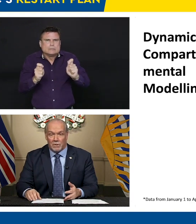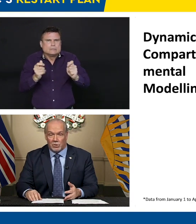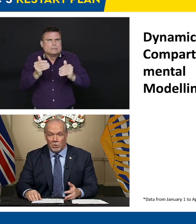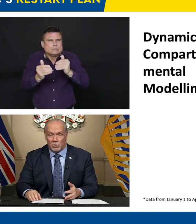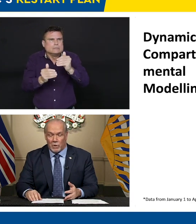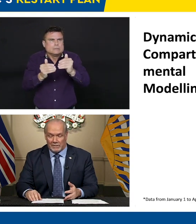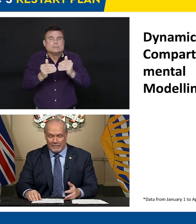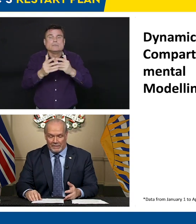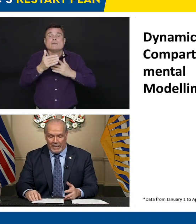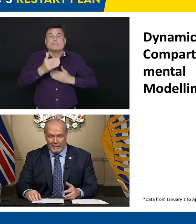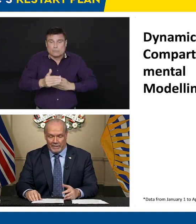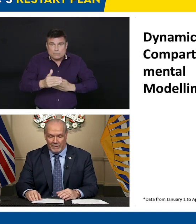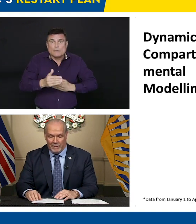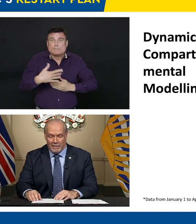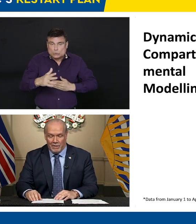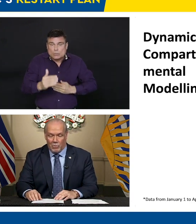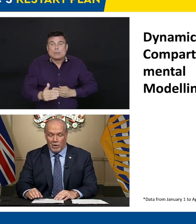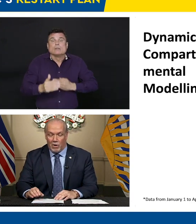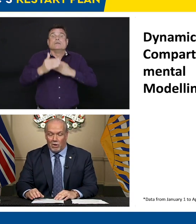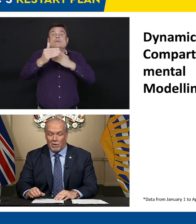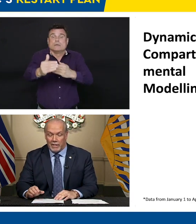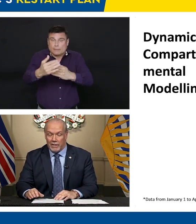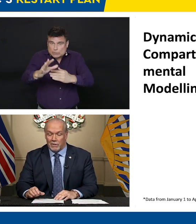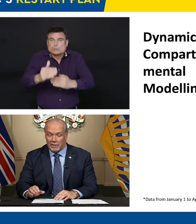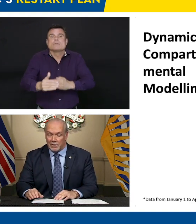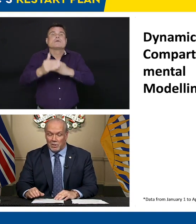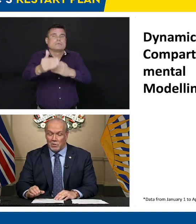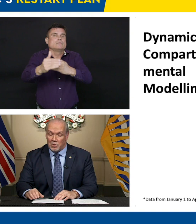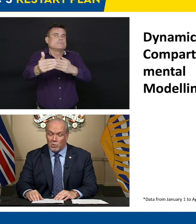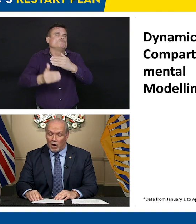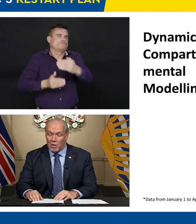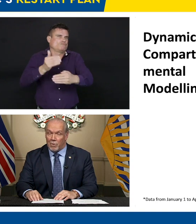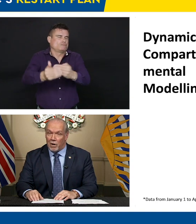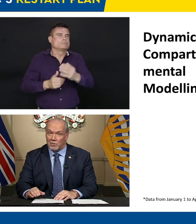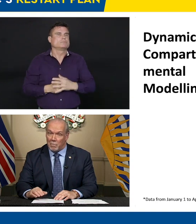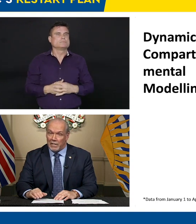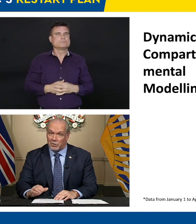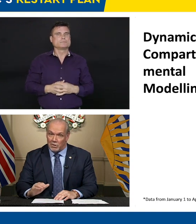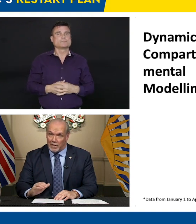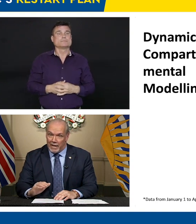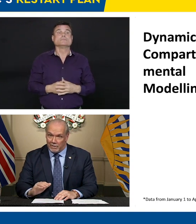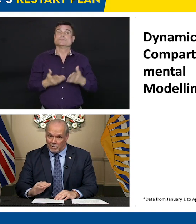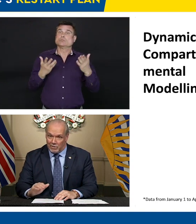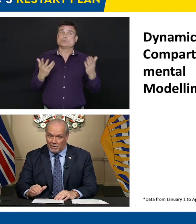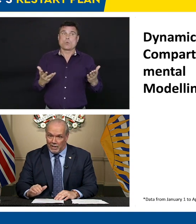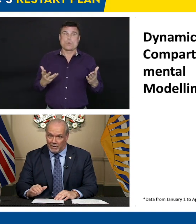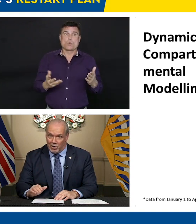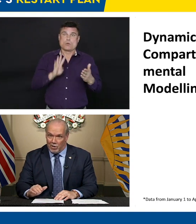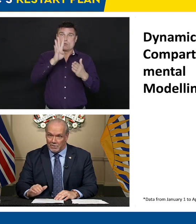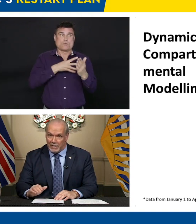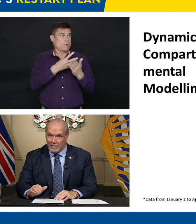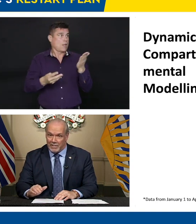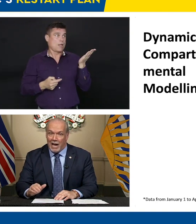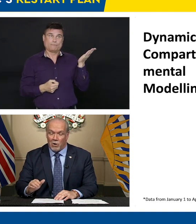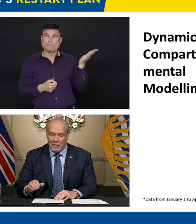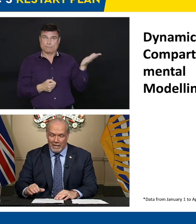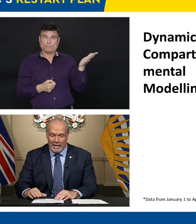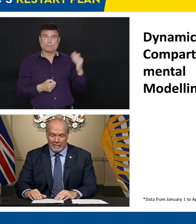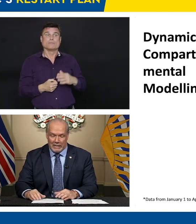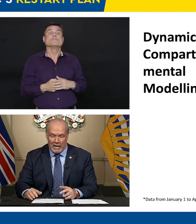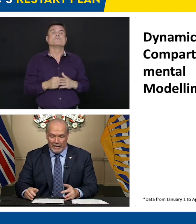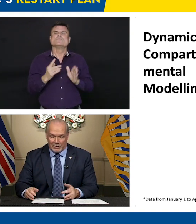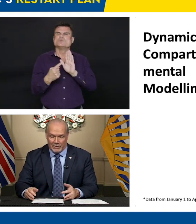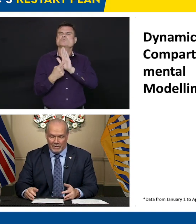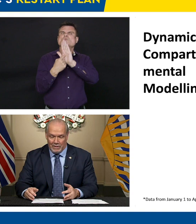graph shows what's at stake. We're all here to continue to do our part to make sure that that curve stays down